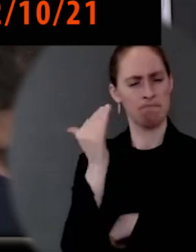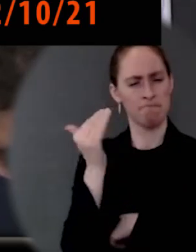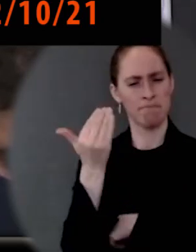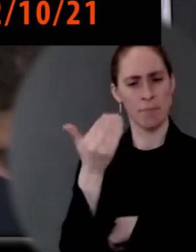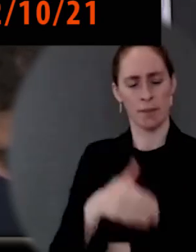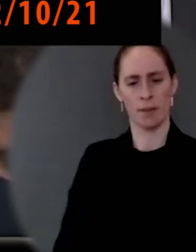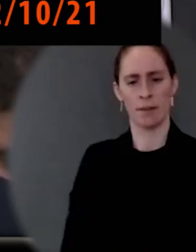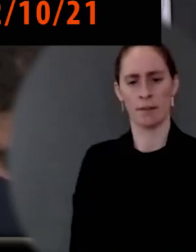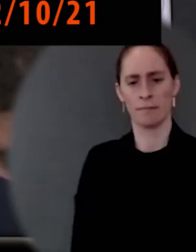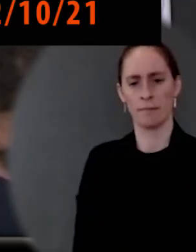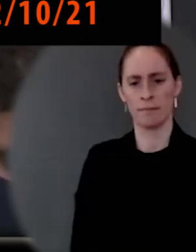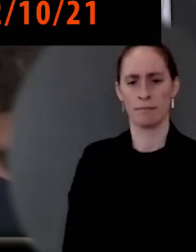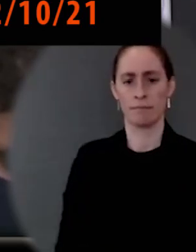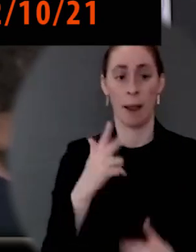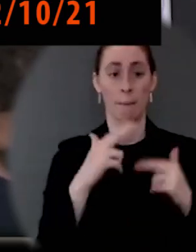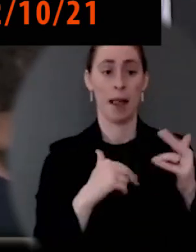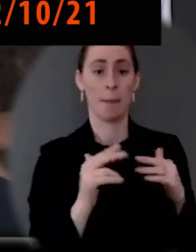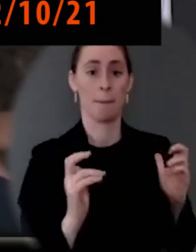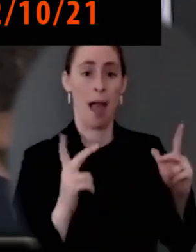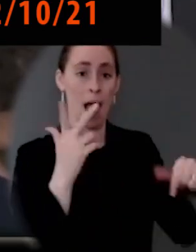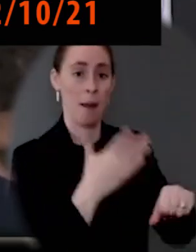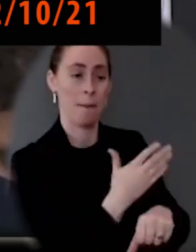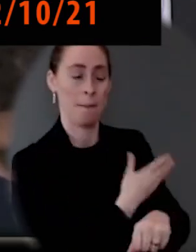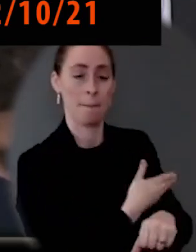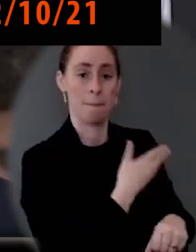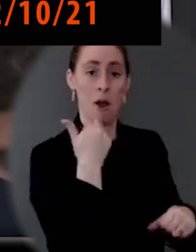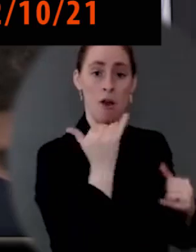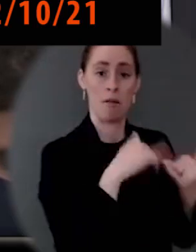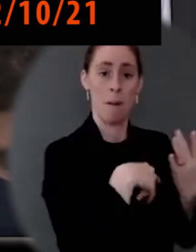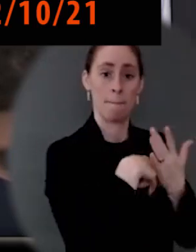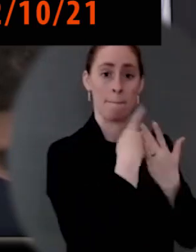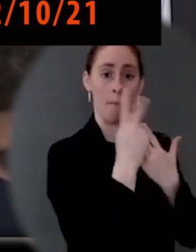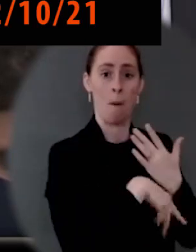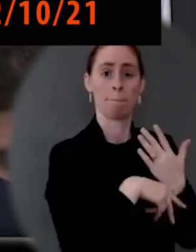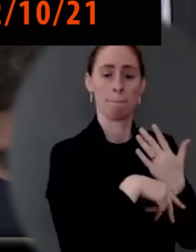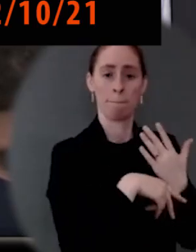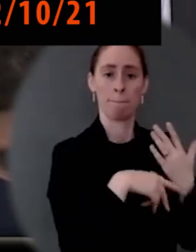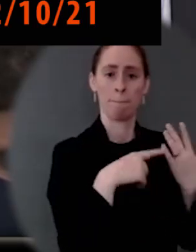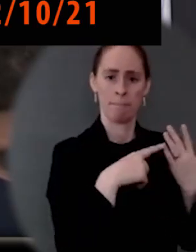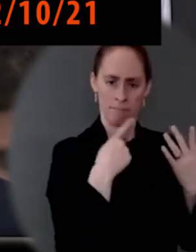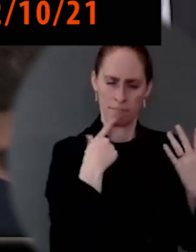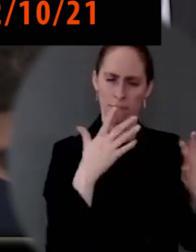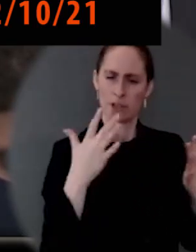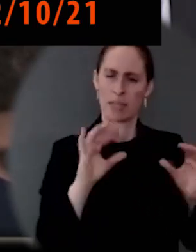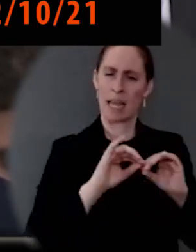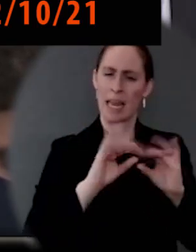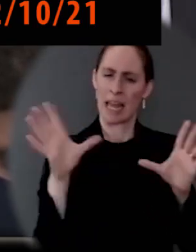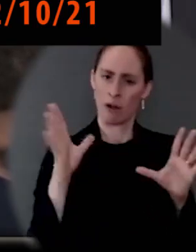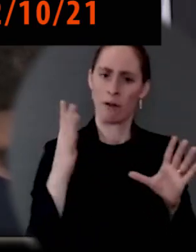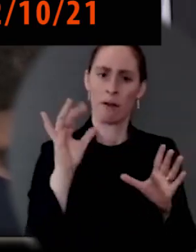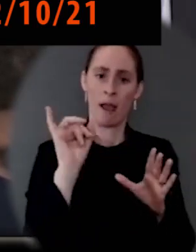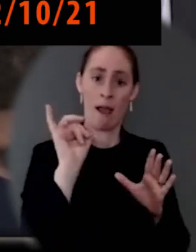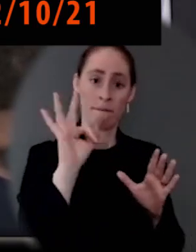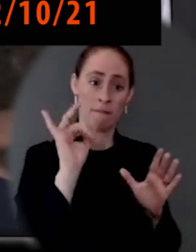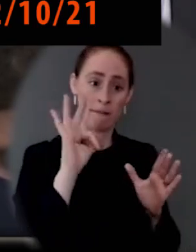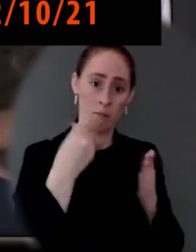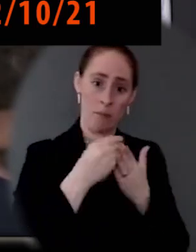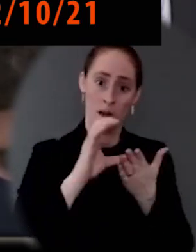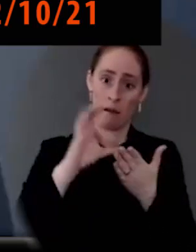if they were paid for, period. Does that necessarily mean that sometime in the future, President Biden would be prepared to raise taxes?